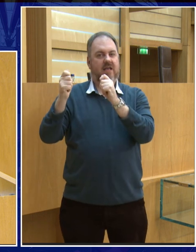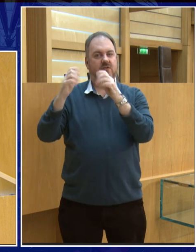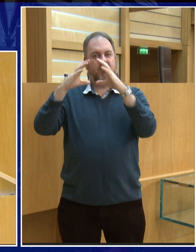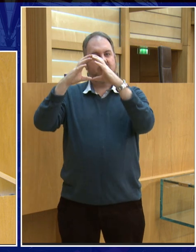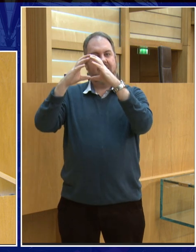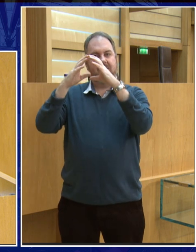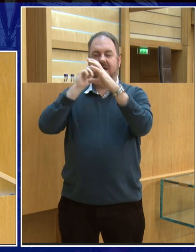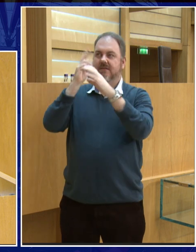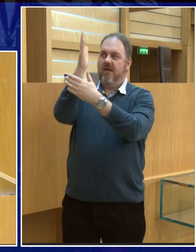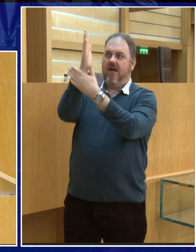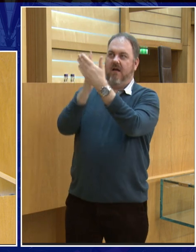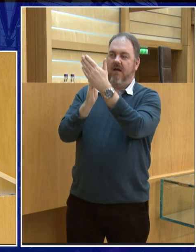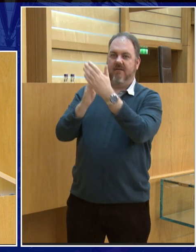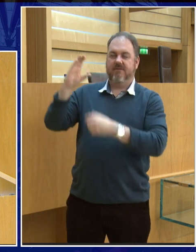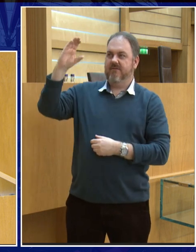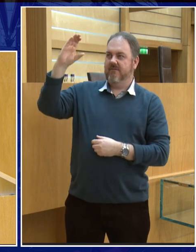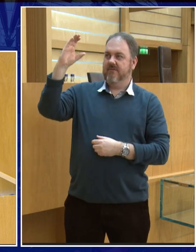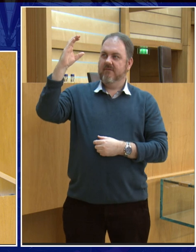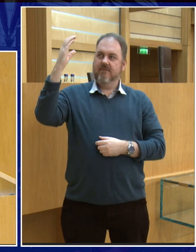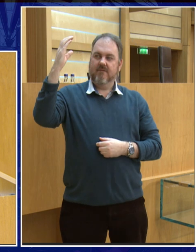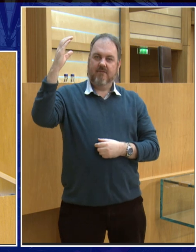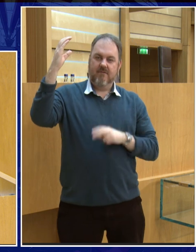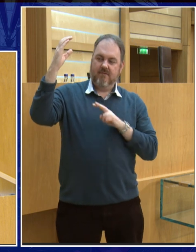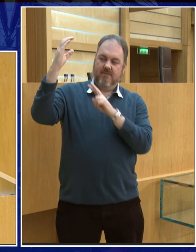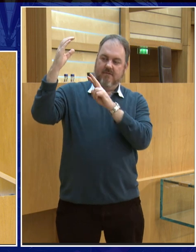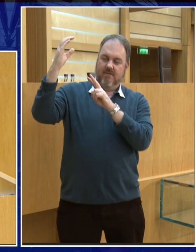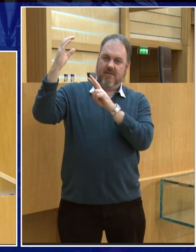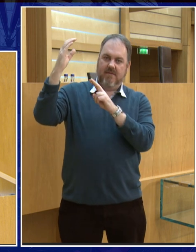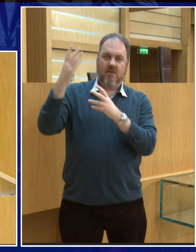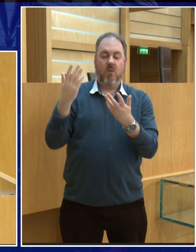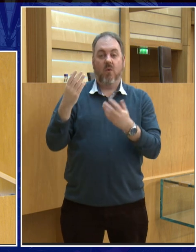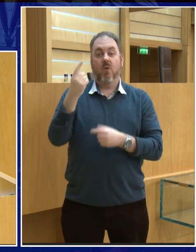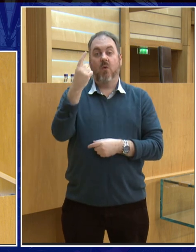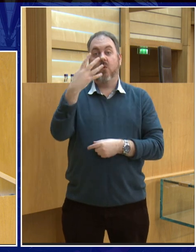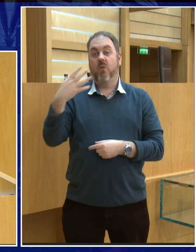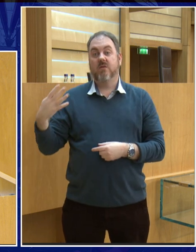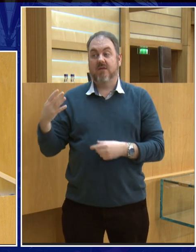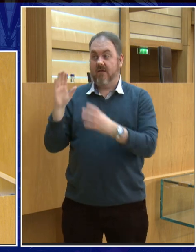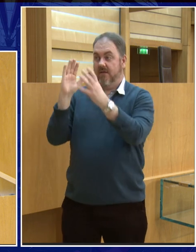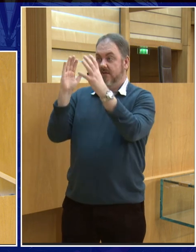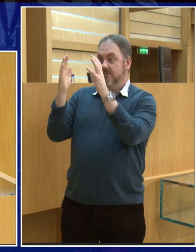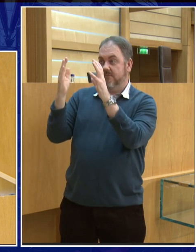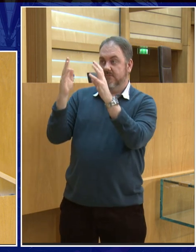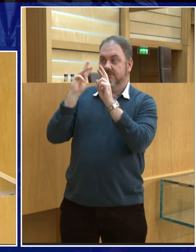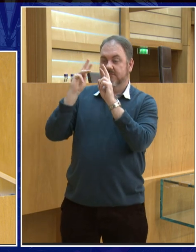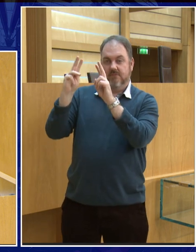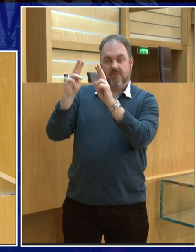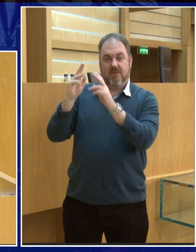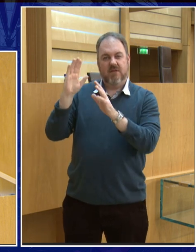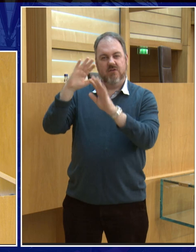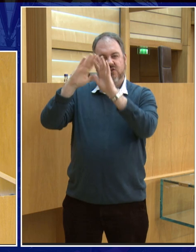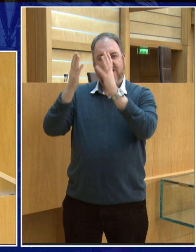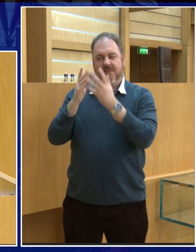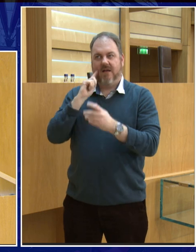and I'm seeing half of that lit side. So I'm seeing half of the Moon's disk, well, quarter of the Moon's disk, actually. But I'm seeing this side of the Moon